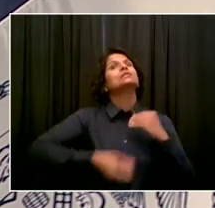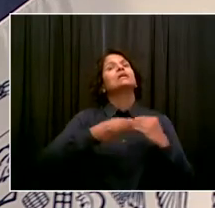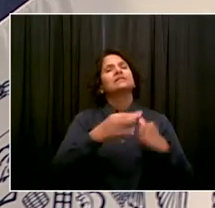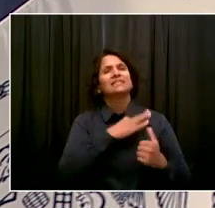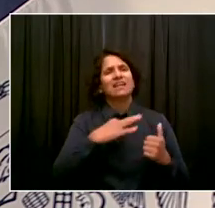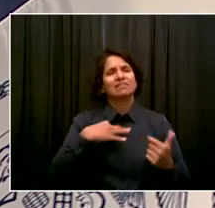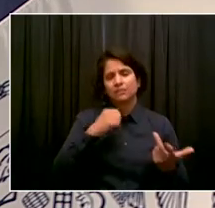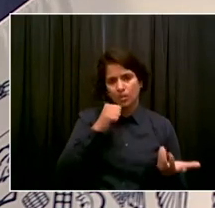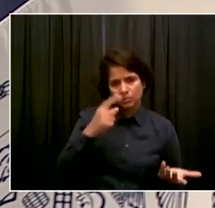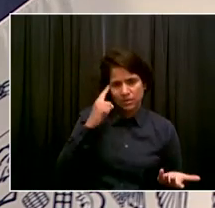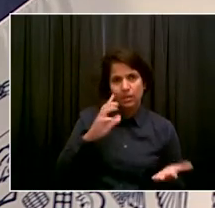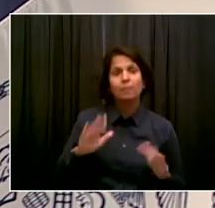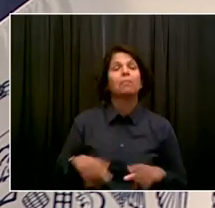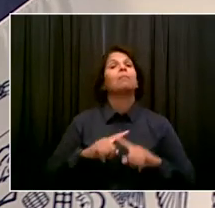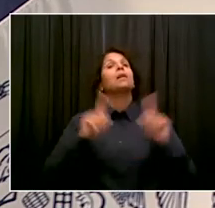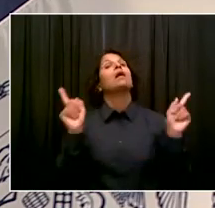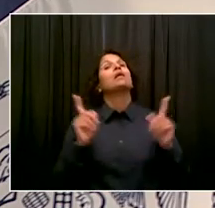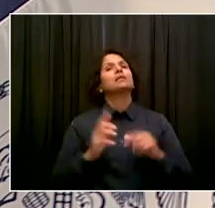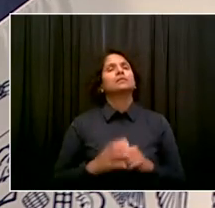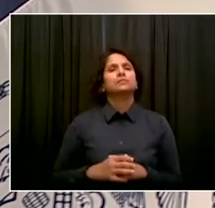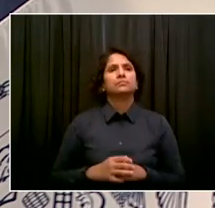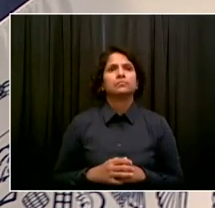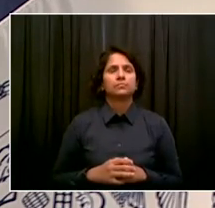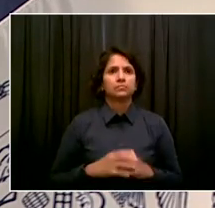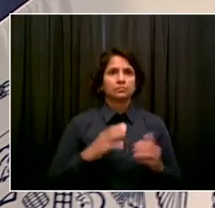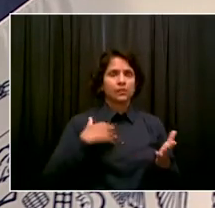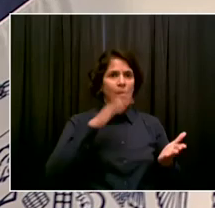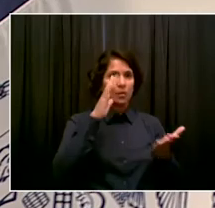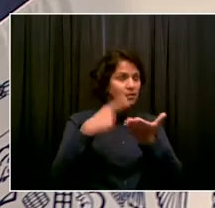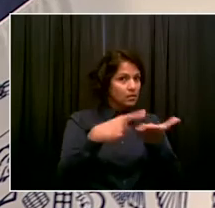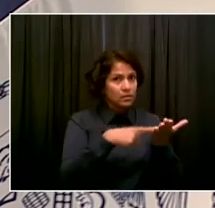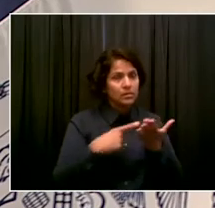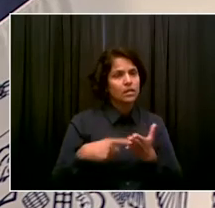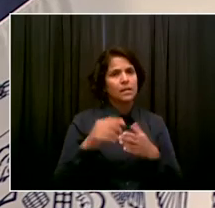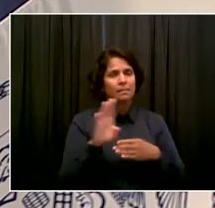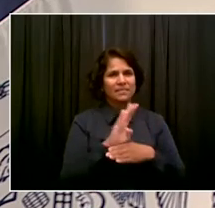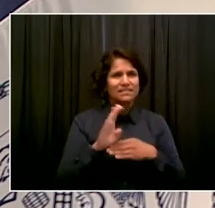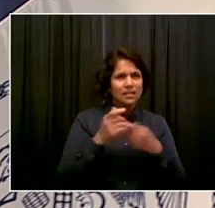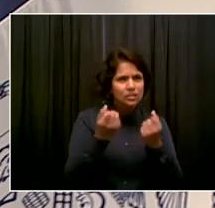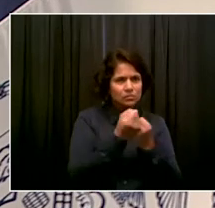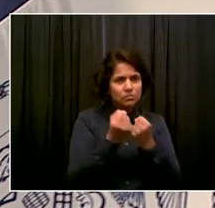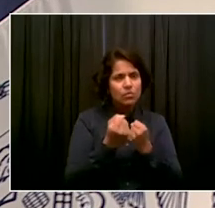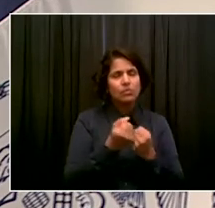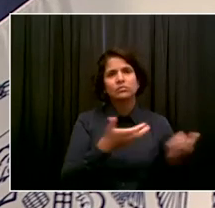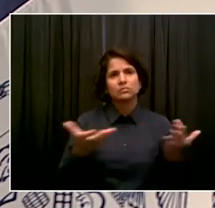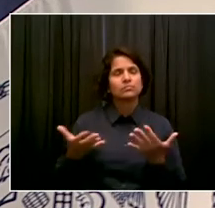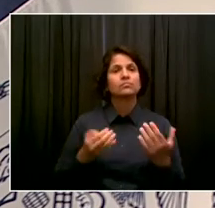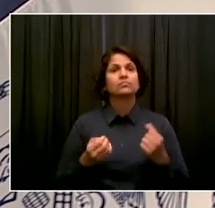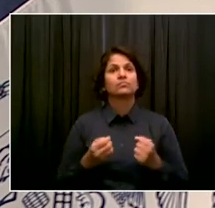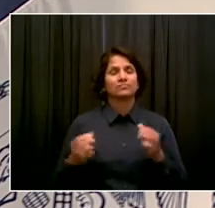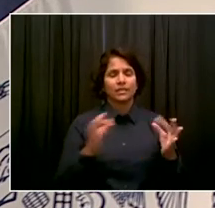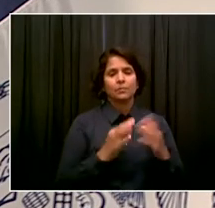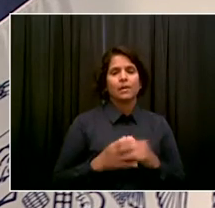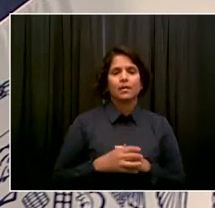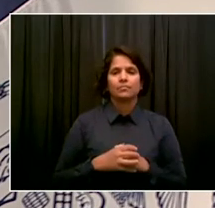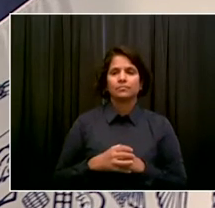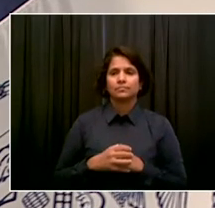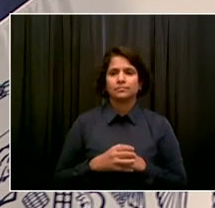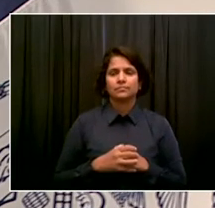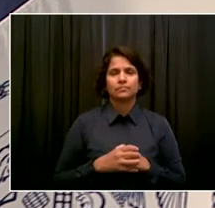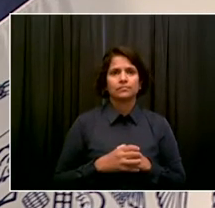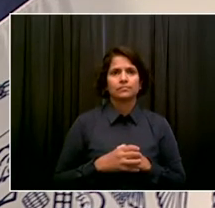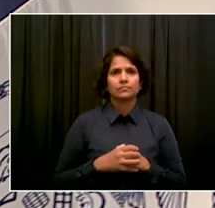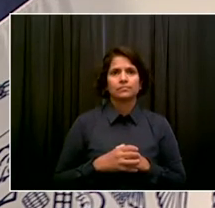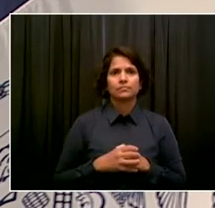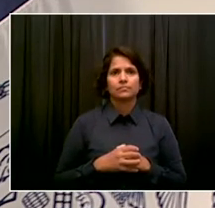well. So we're going to look at a variety of options to support businesses in that. Go ahead, Amanda. Great. Thank you